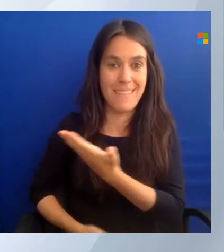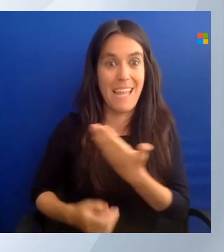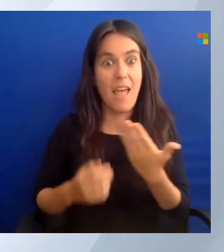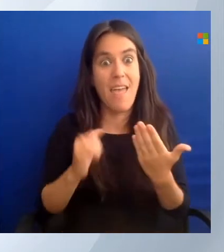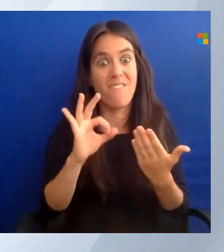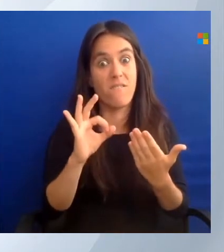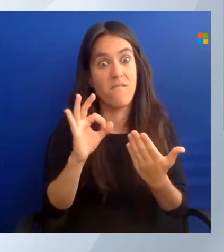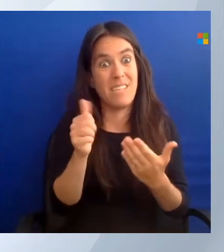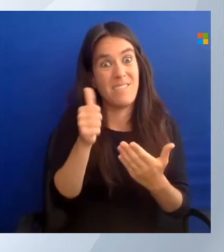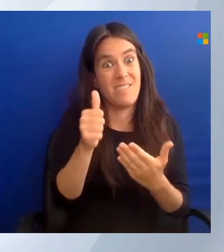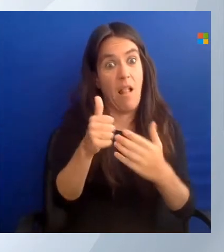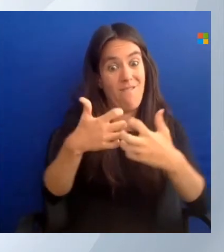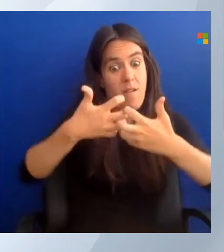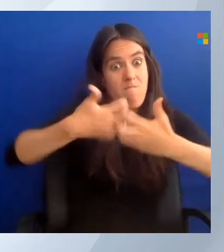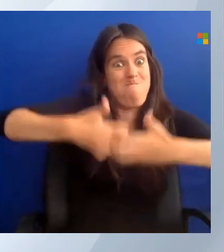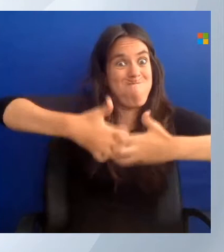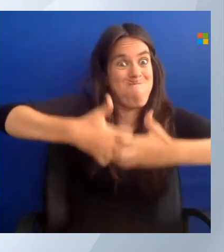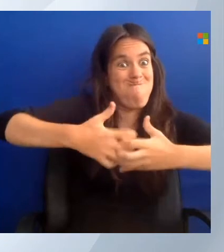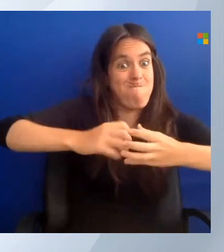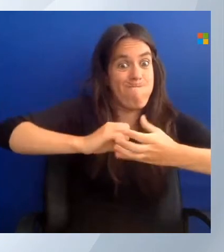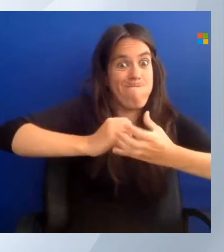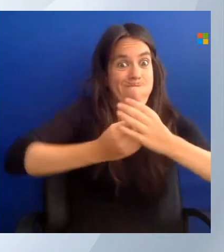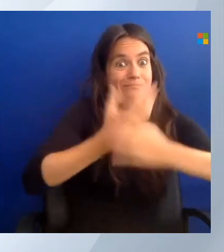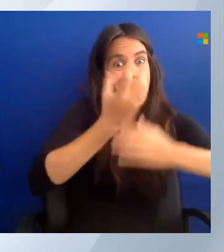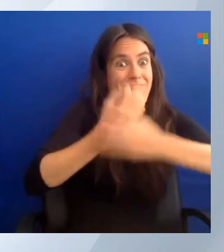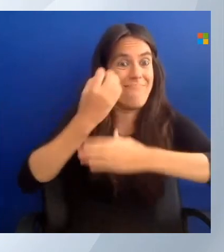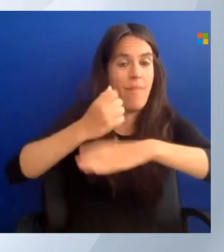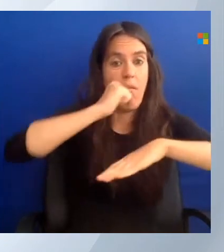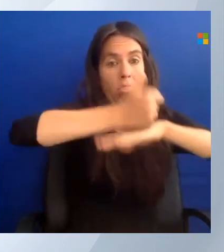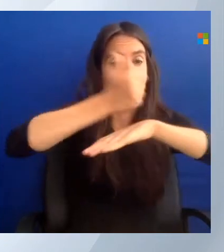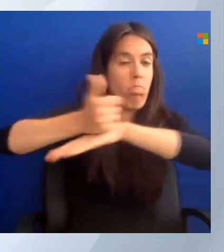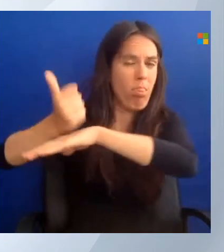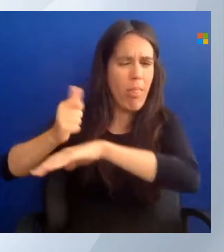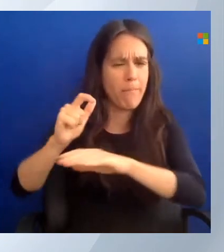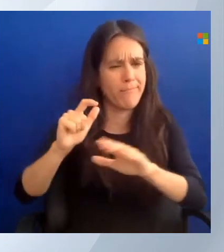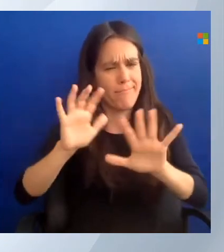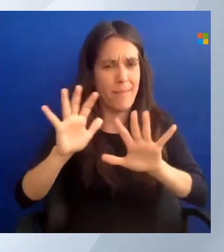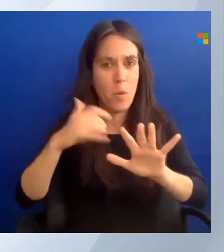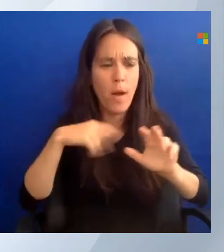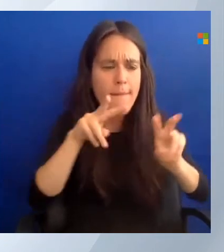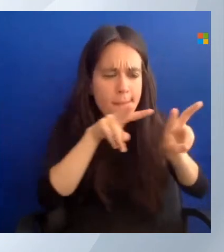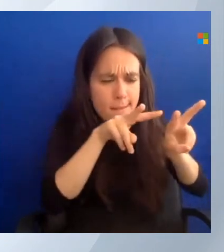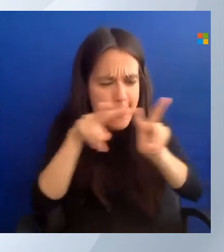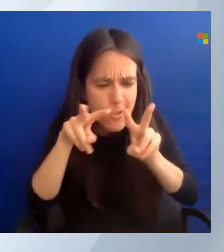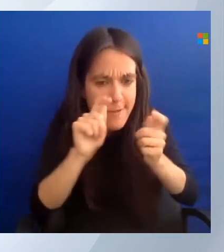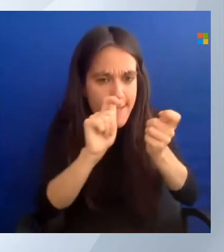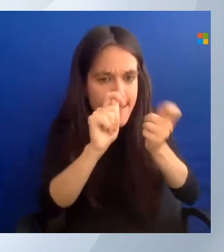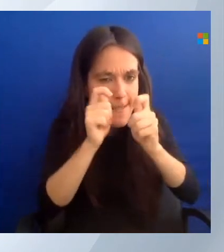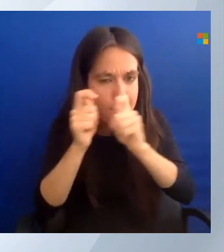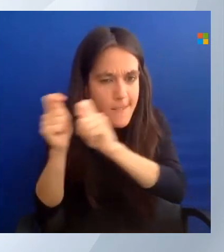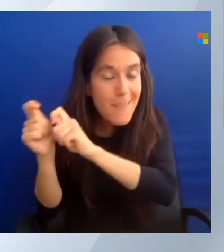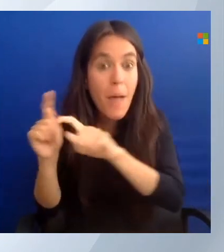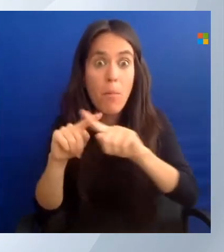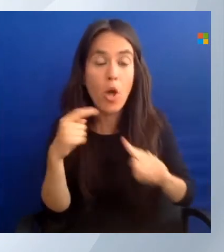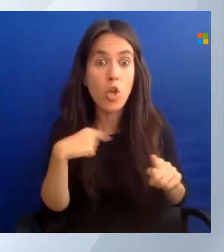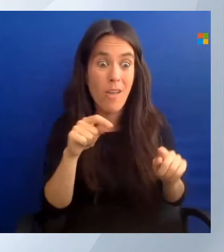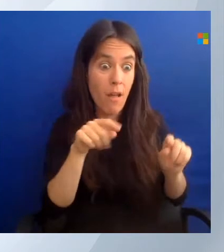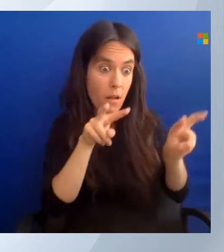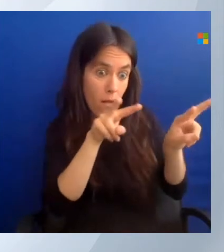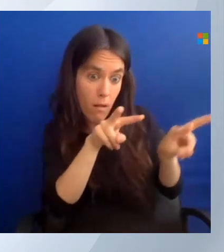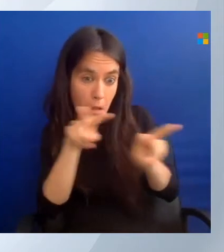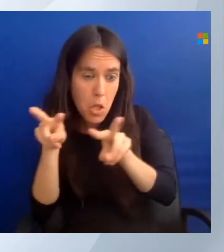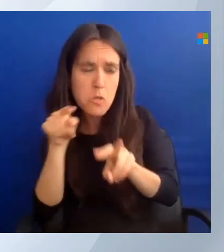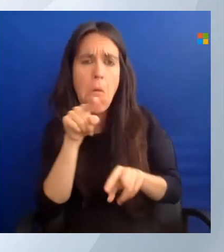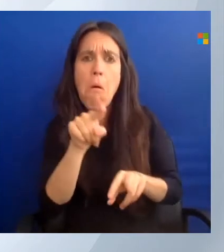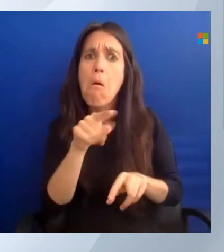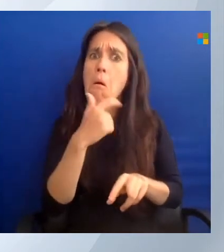But what you can do is pick out the stuff that you need. Maybe I need it specifically to support HBH traffic only.